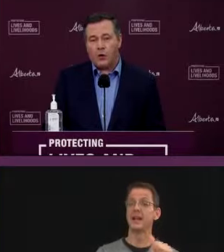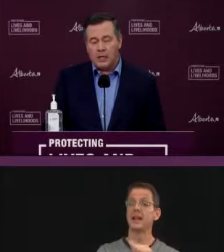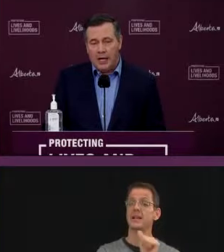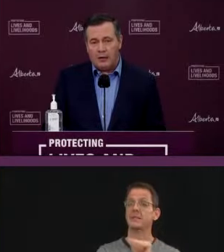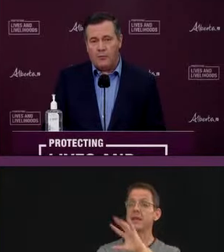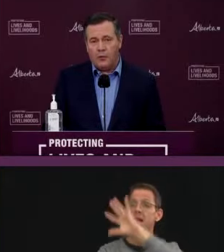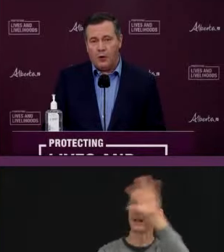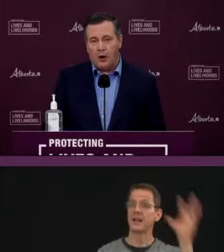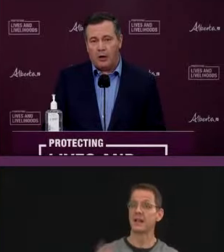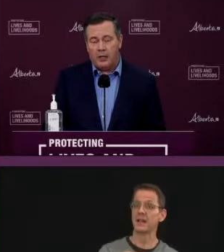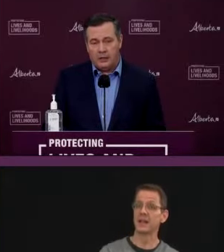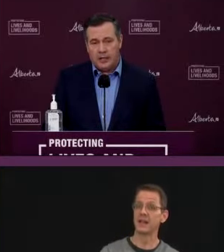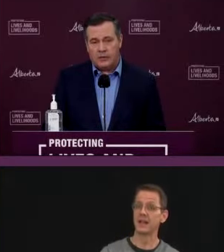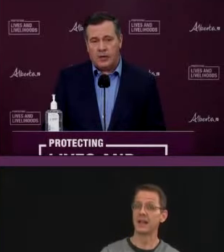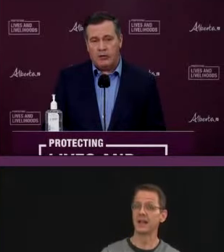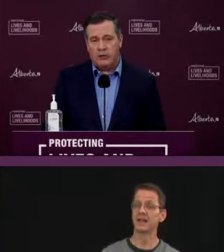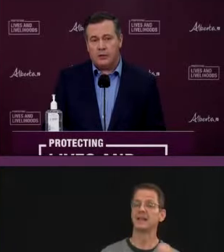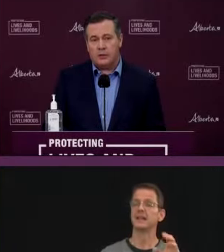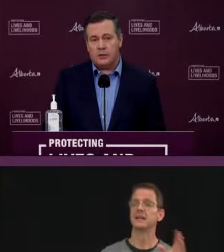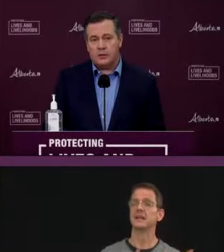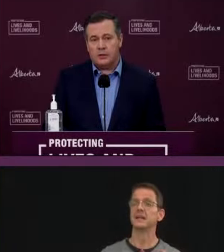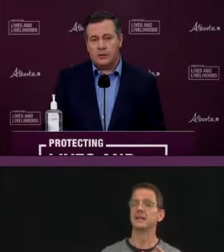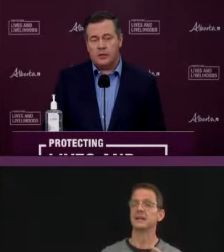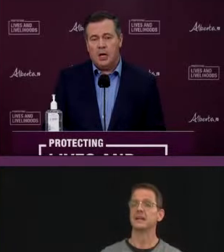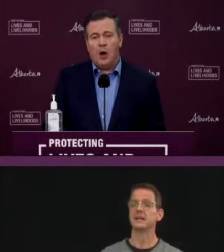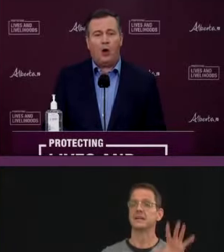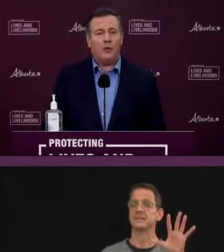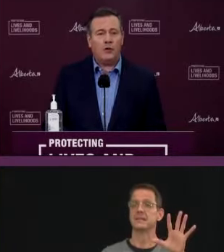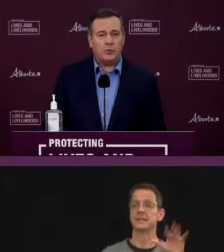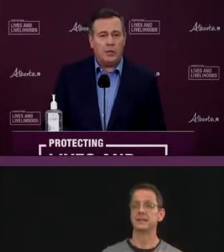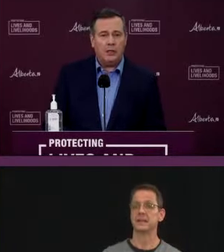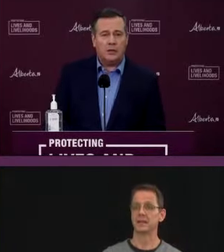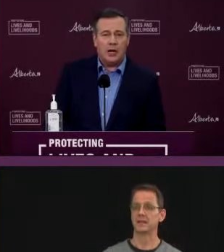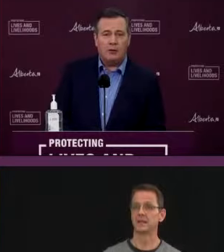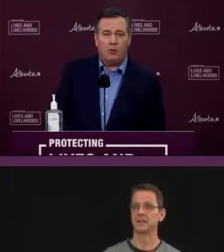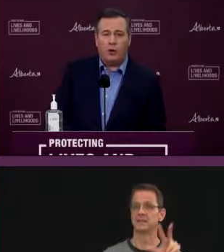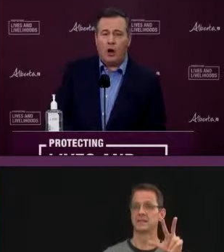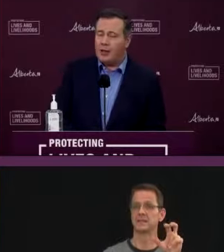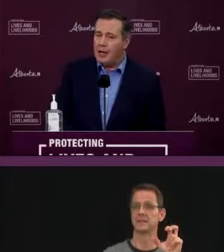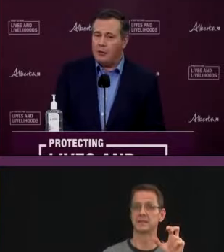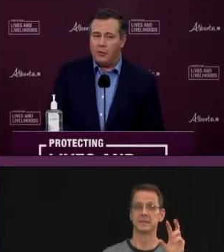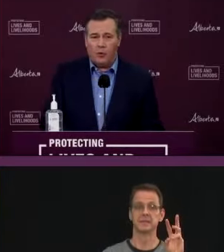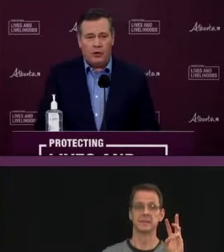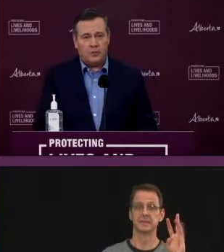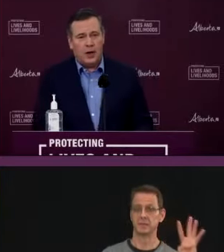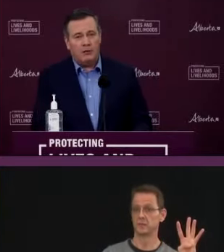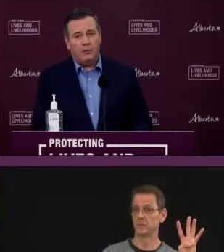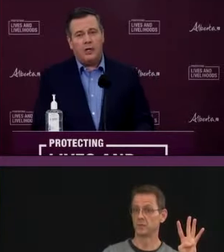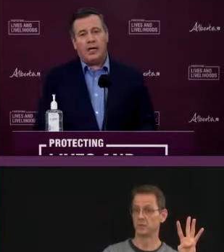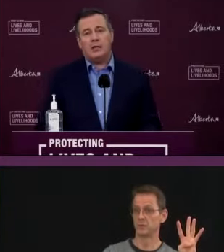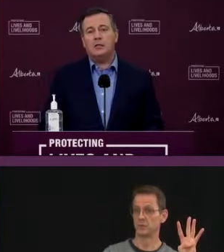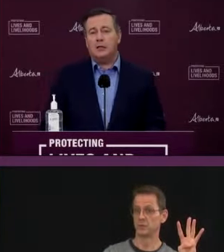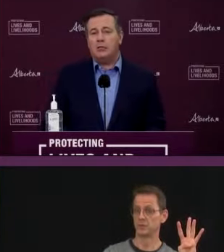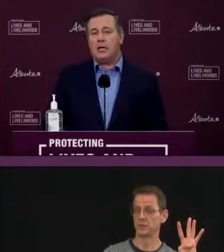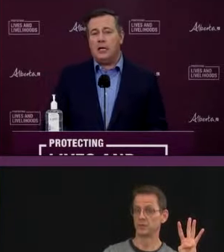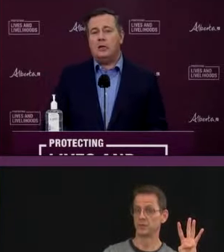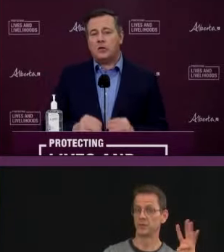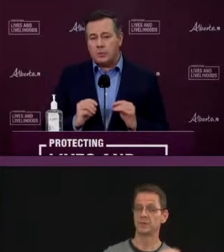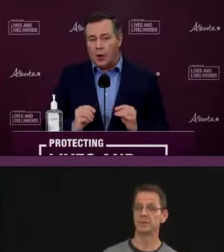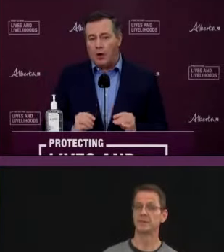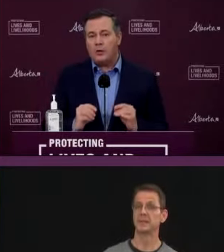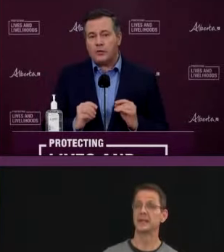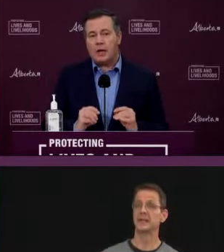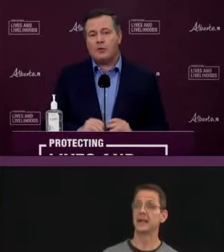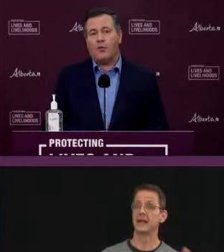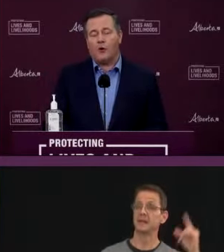48 of whom are in intensive care units. All of which means that we're not out of the woods but we can continue taking